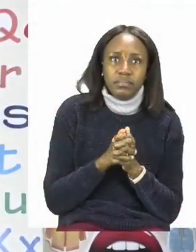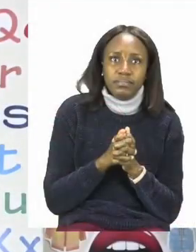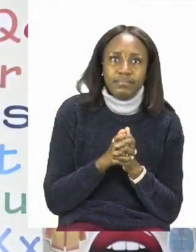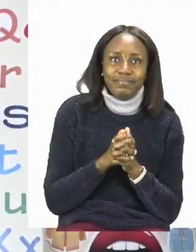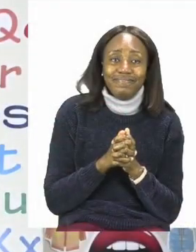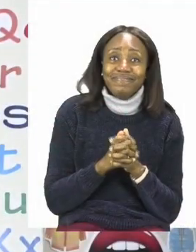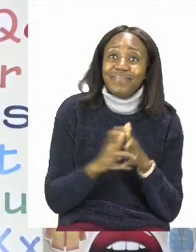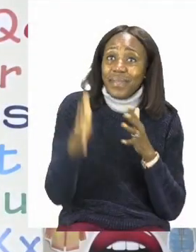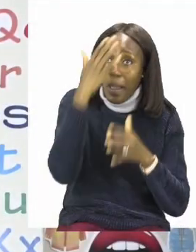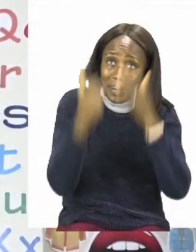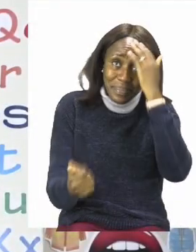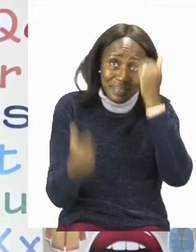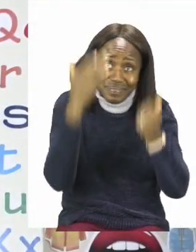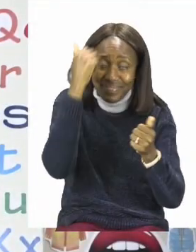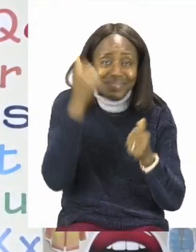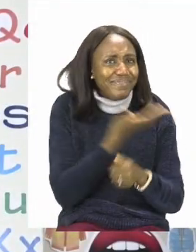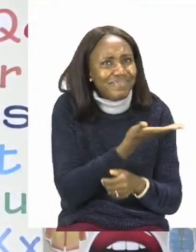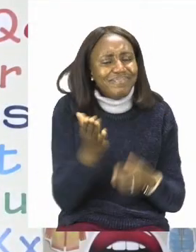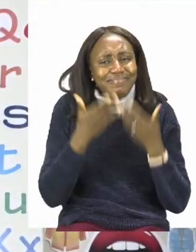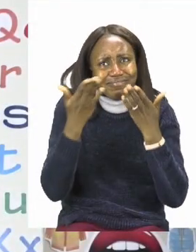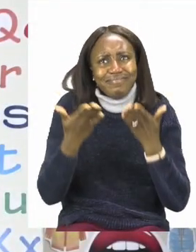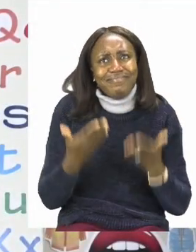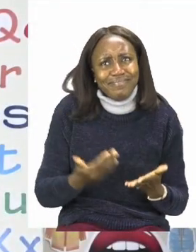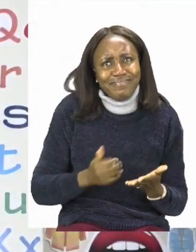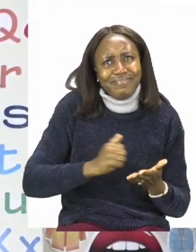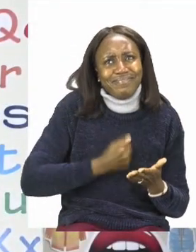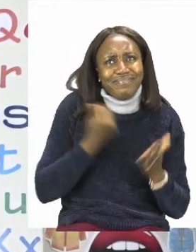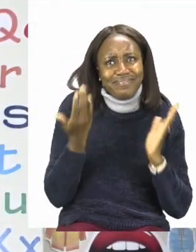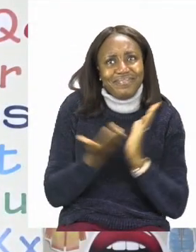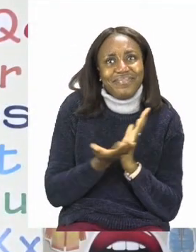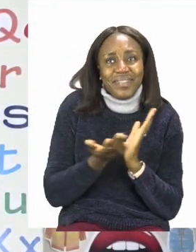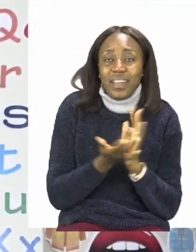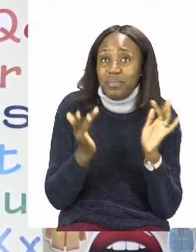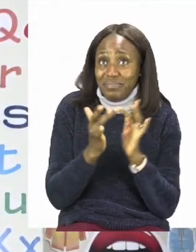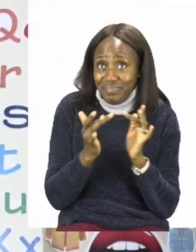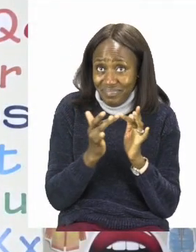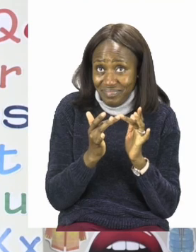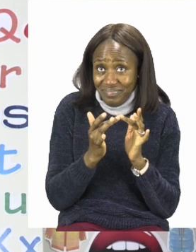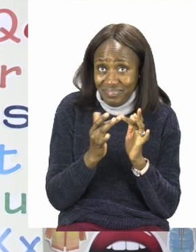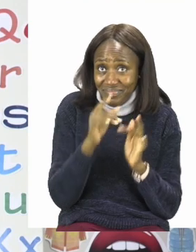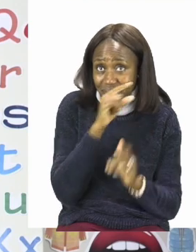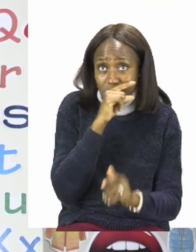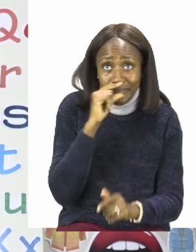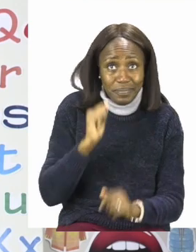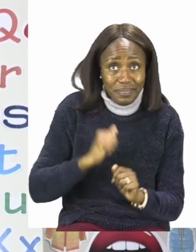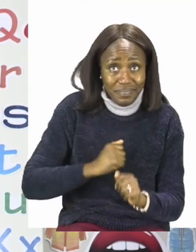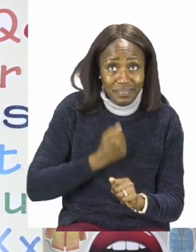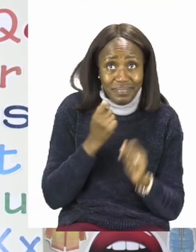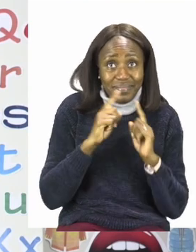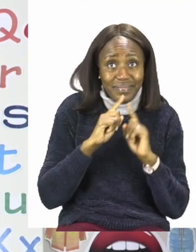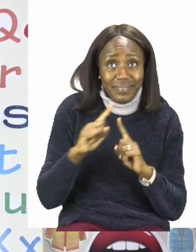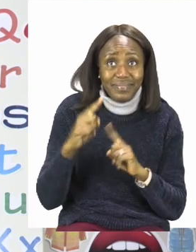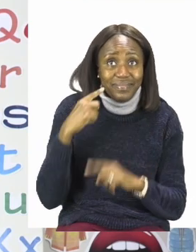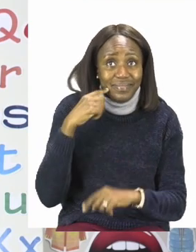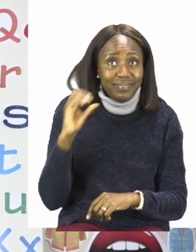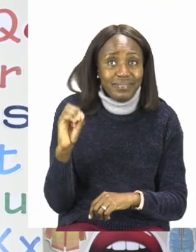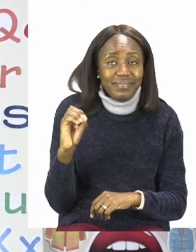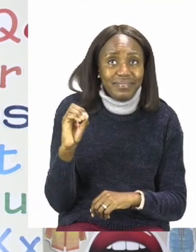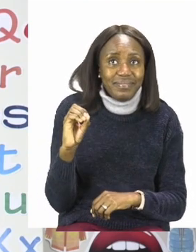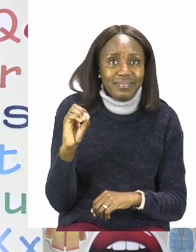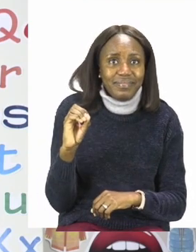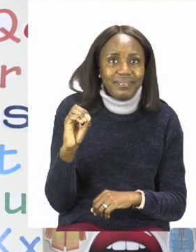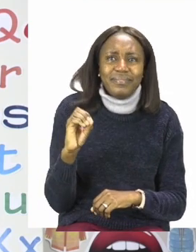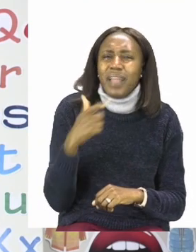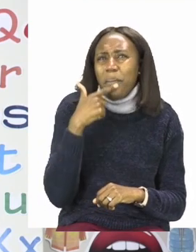Hello everyone and welcome to MyZone Online School. My name is Teacher Mutsa